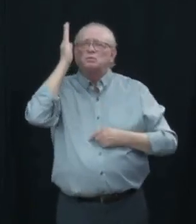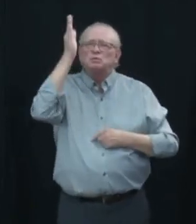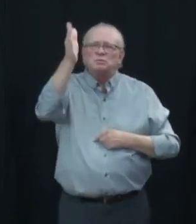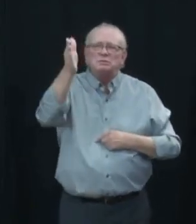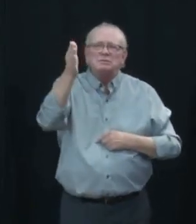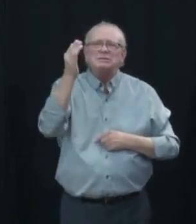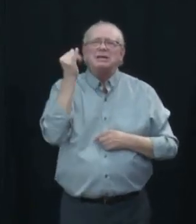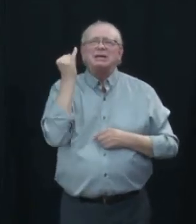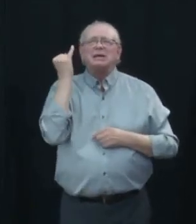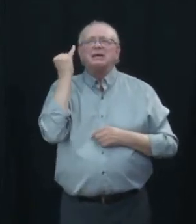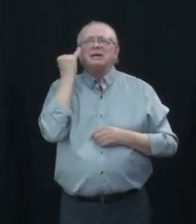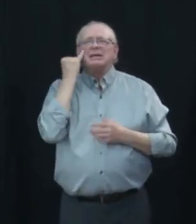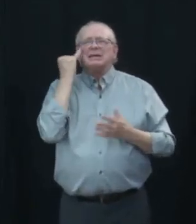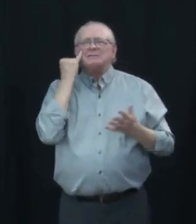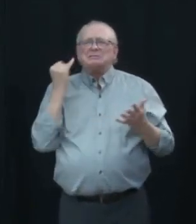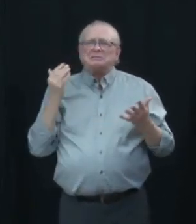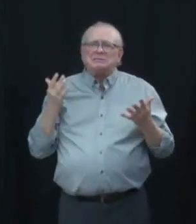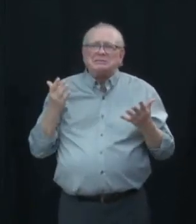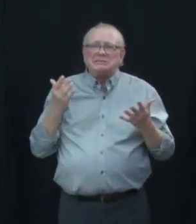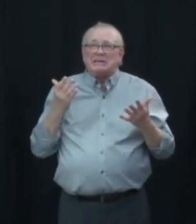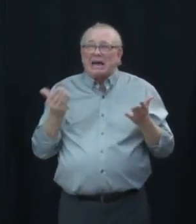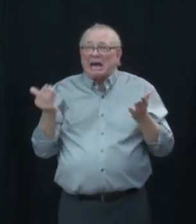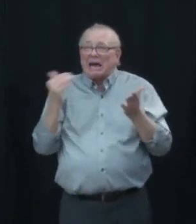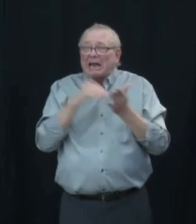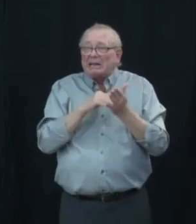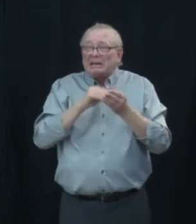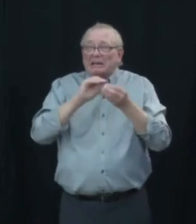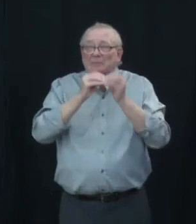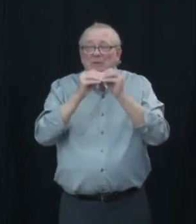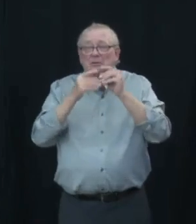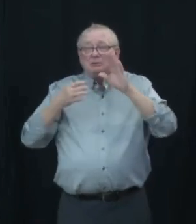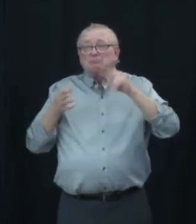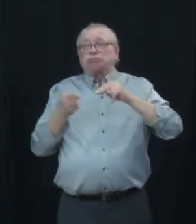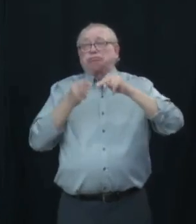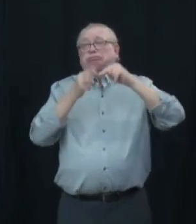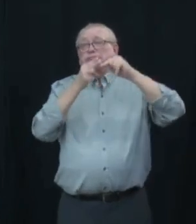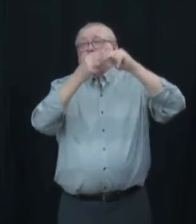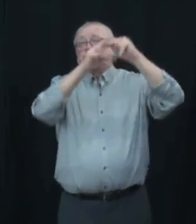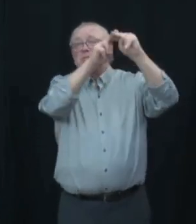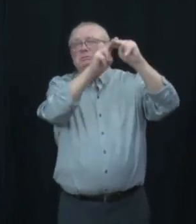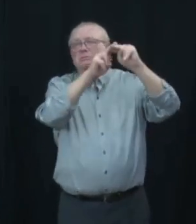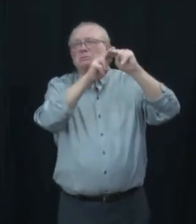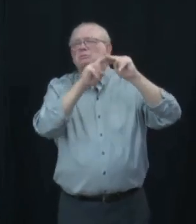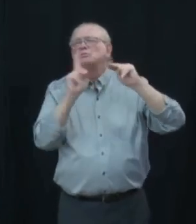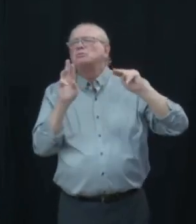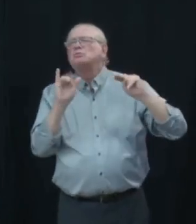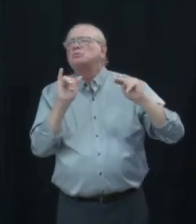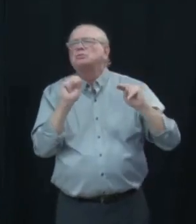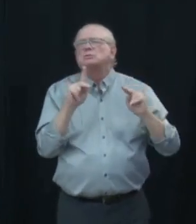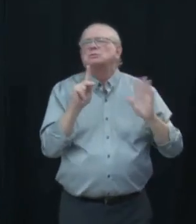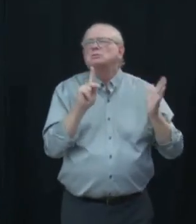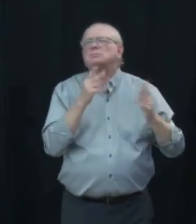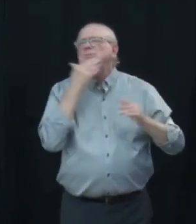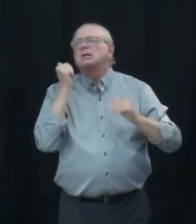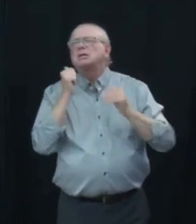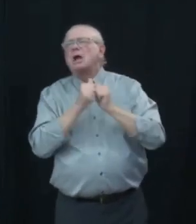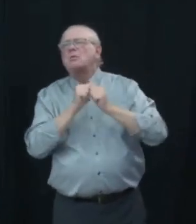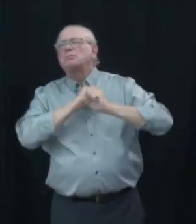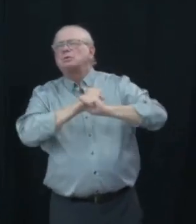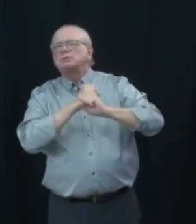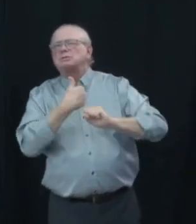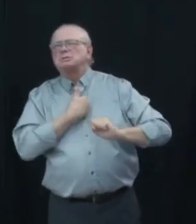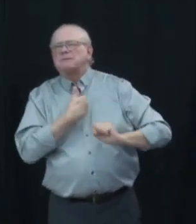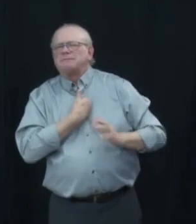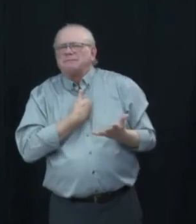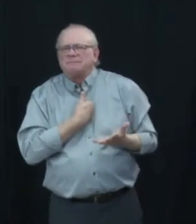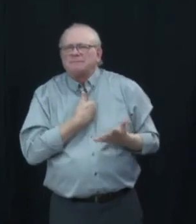transmission is high what are our risks and how do we protect ourselves and then if we're in a time where covid transmission is low that may be the time where those who have